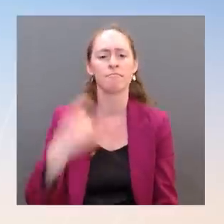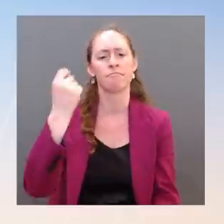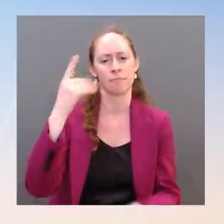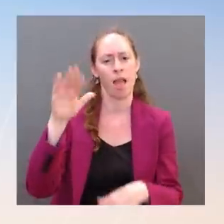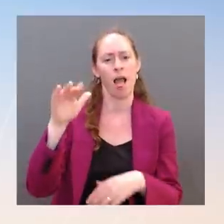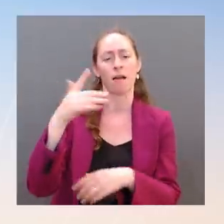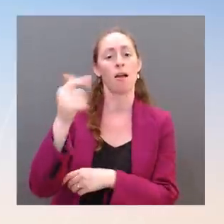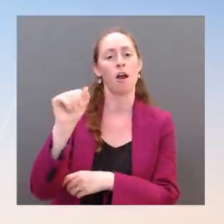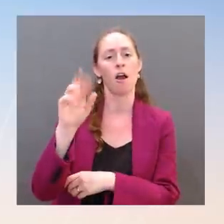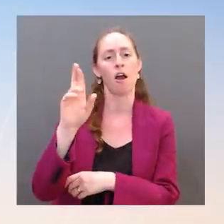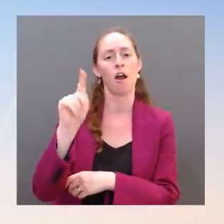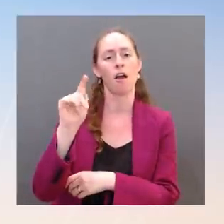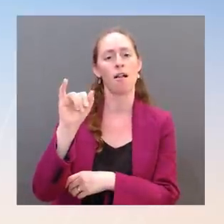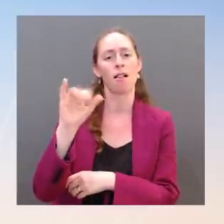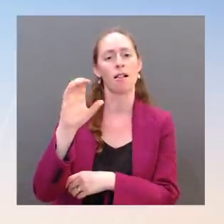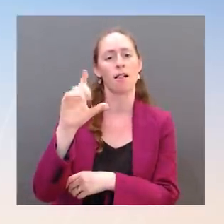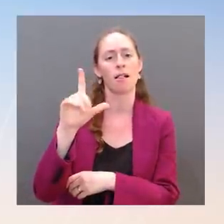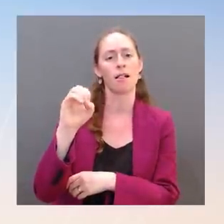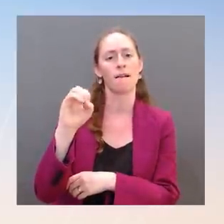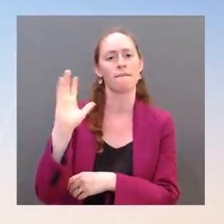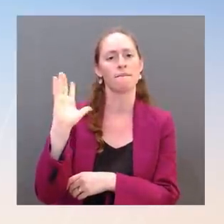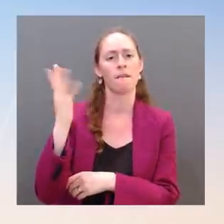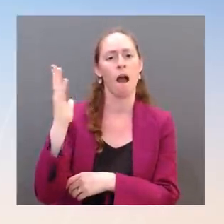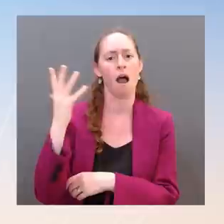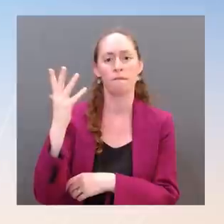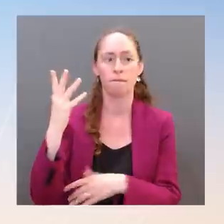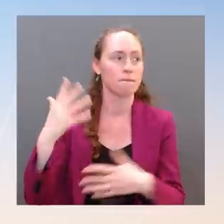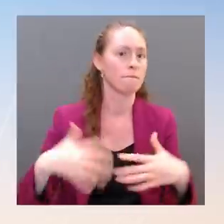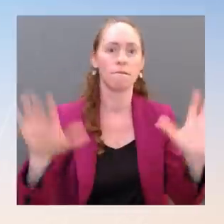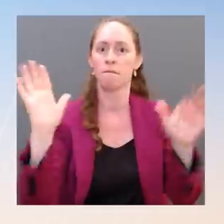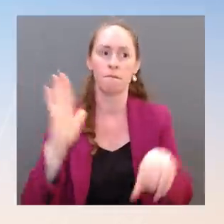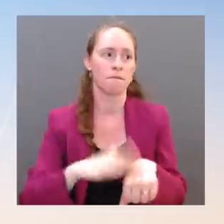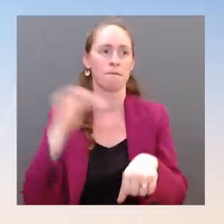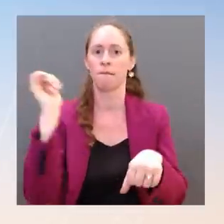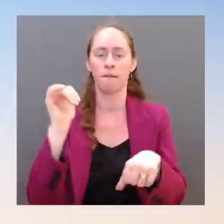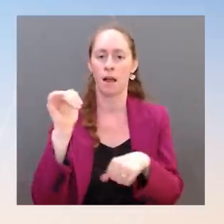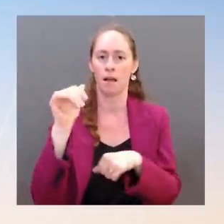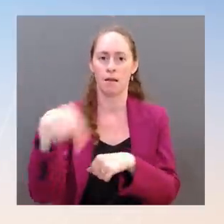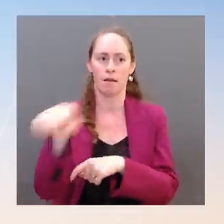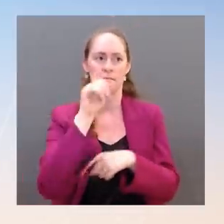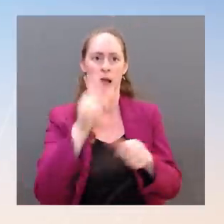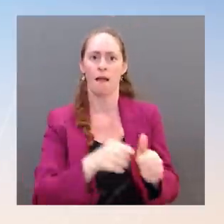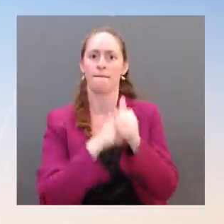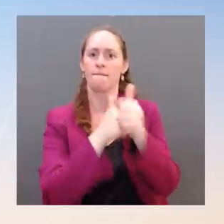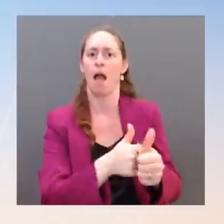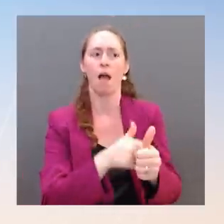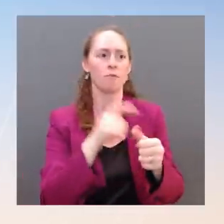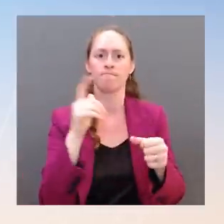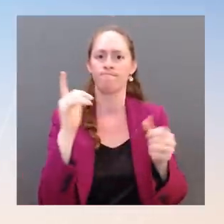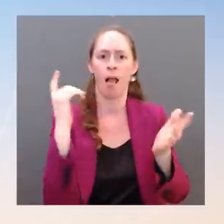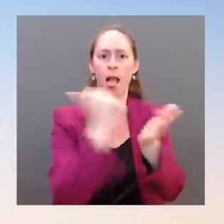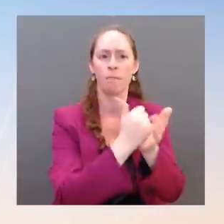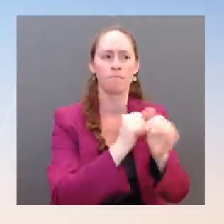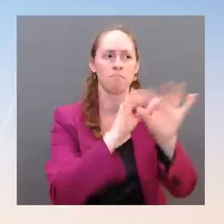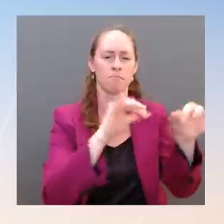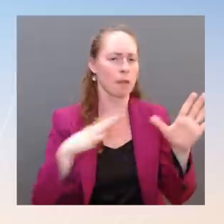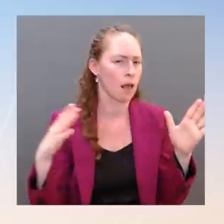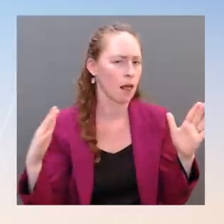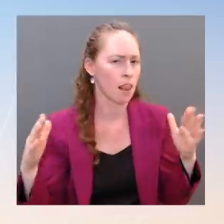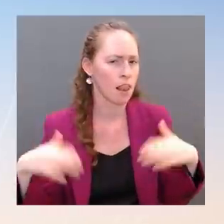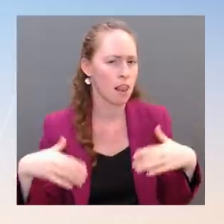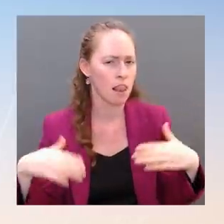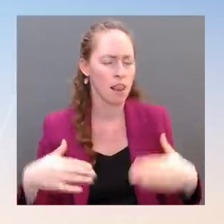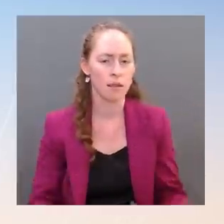process is properly complete, as is required, frankly, under our Constitution, where we need to get advice and consent from the Senate for that treaty.